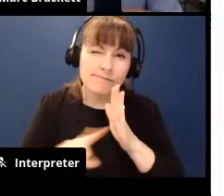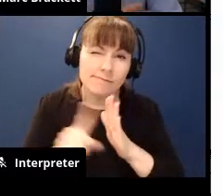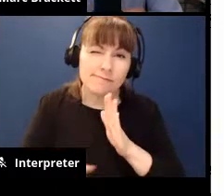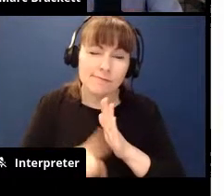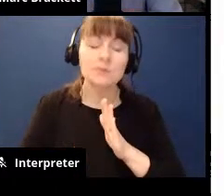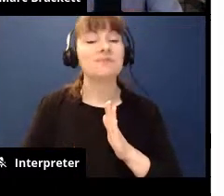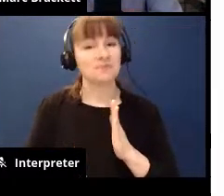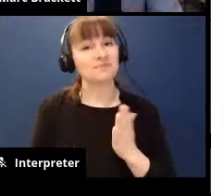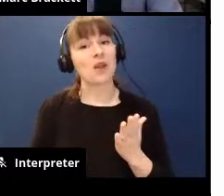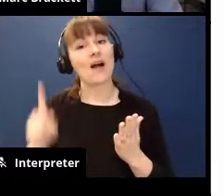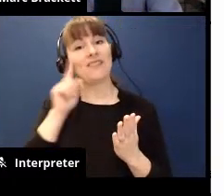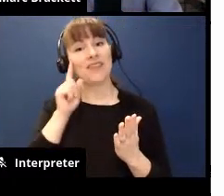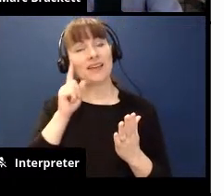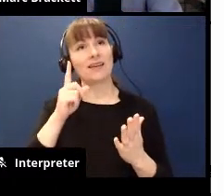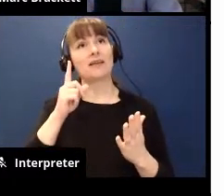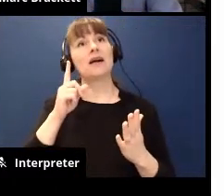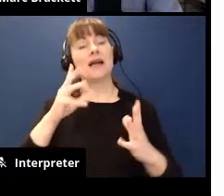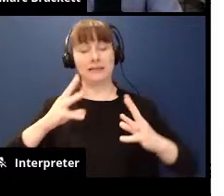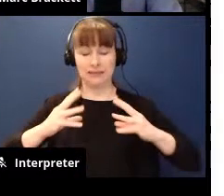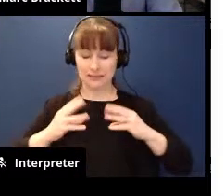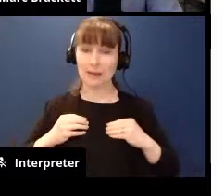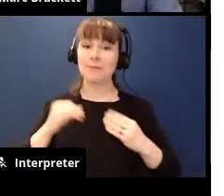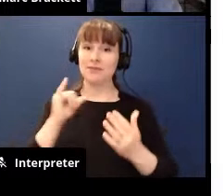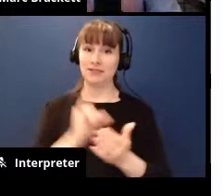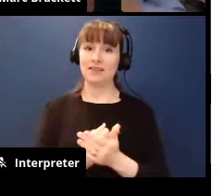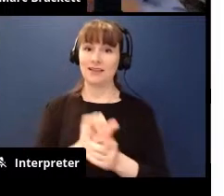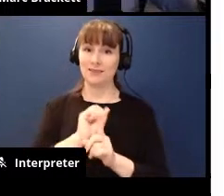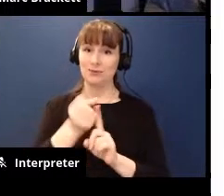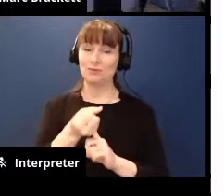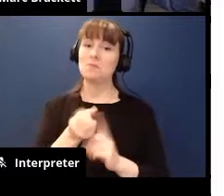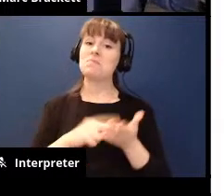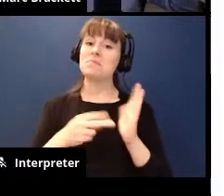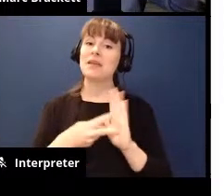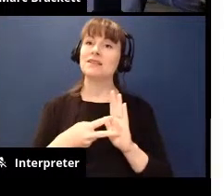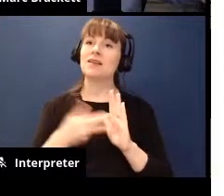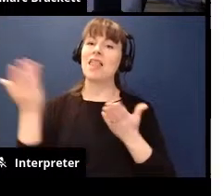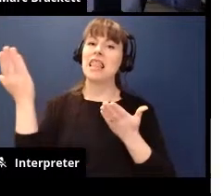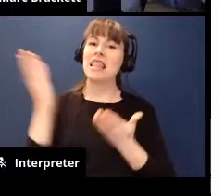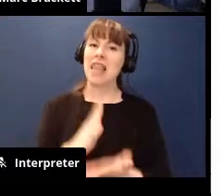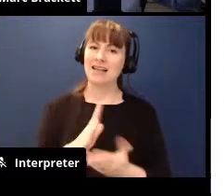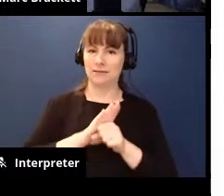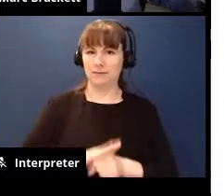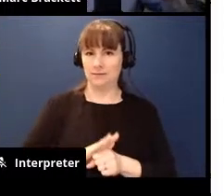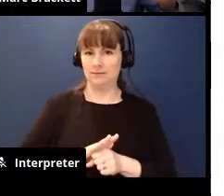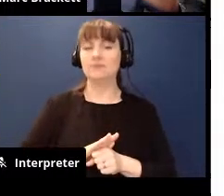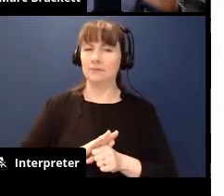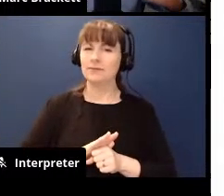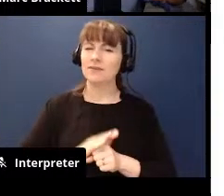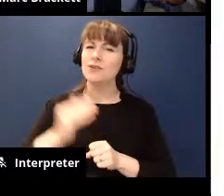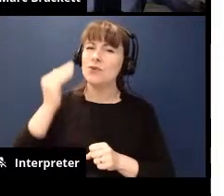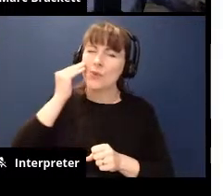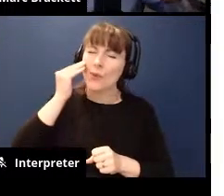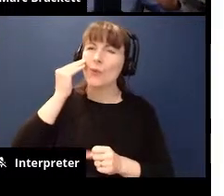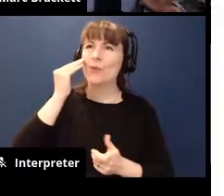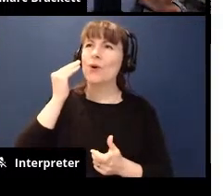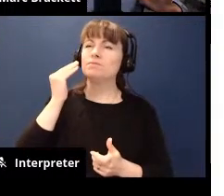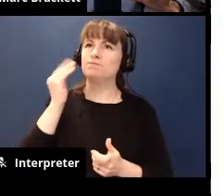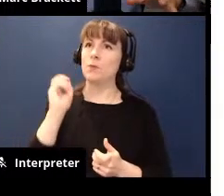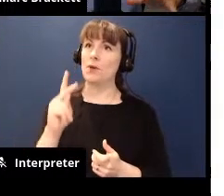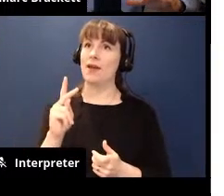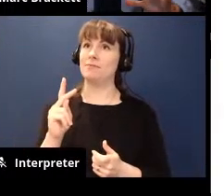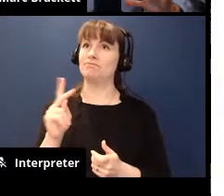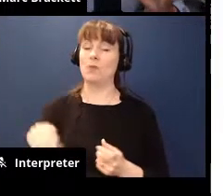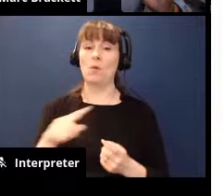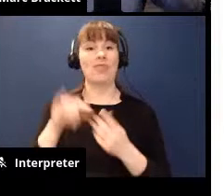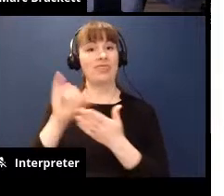i think appreciating that makes it less burdensome like just know like this is an area of who i am